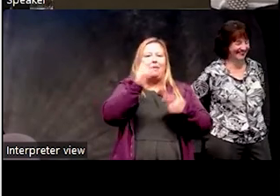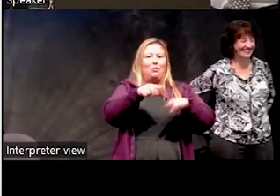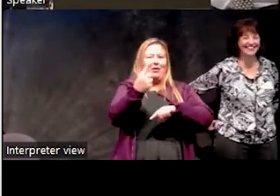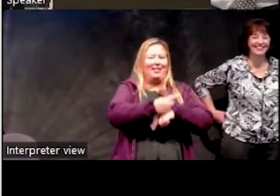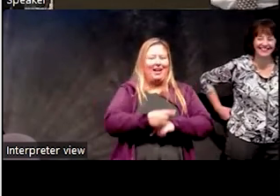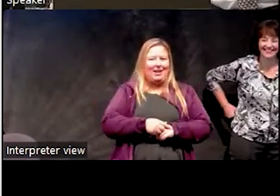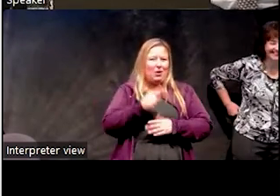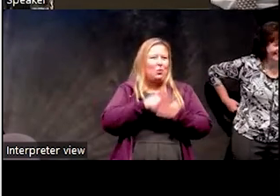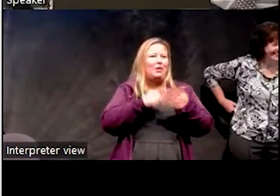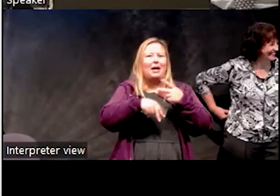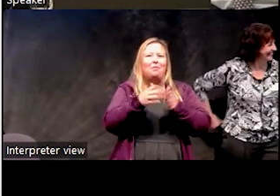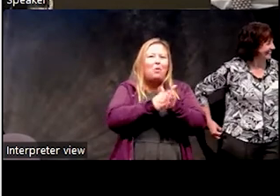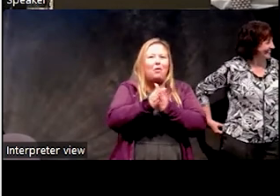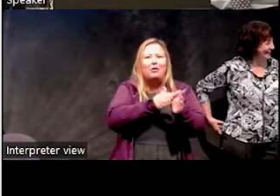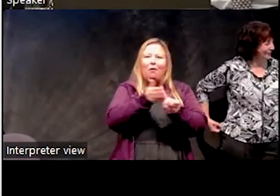So,